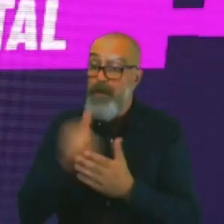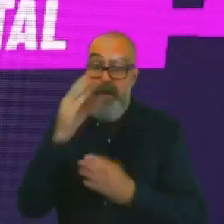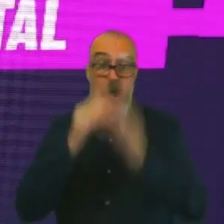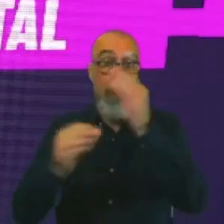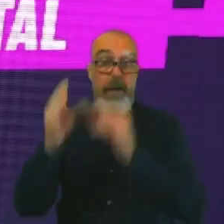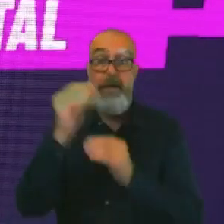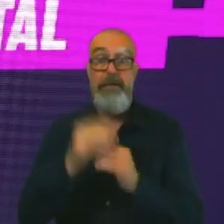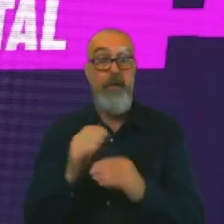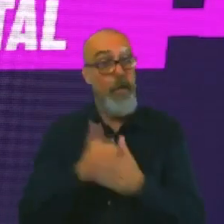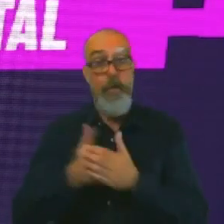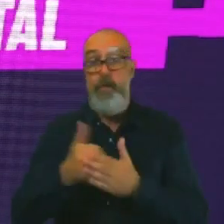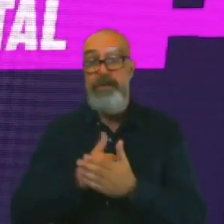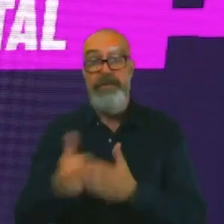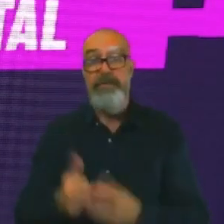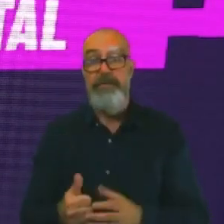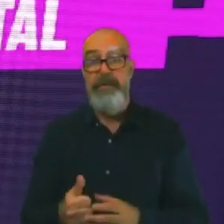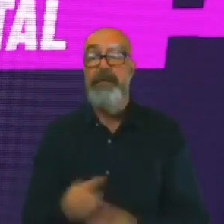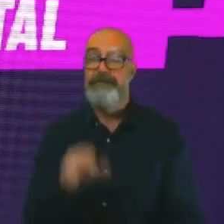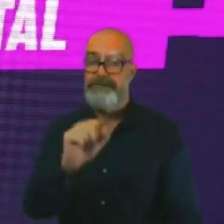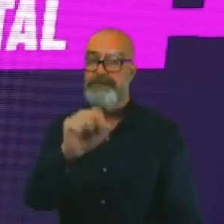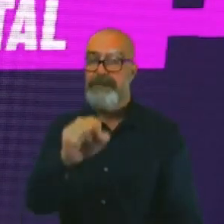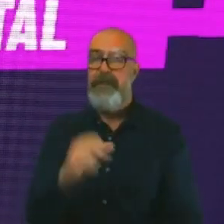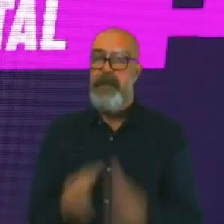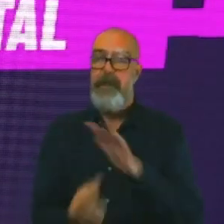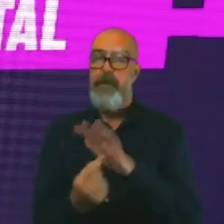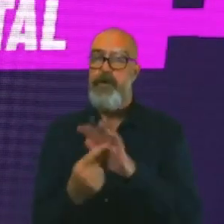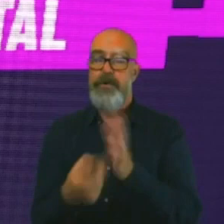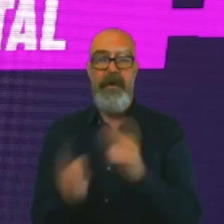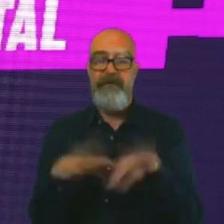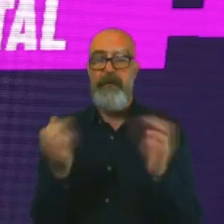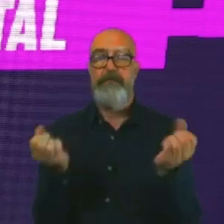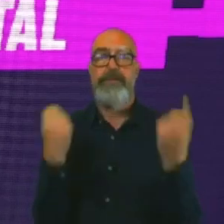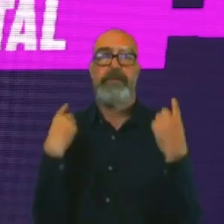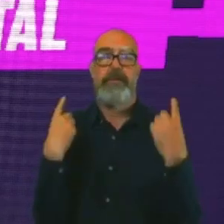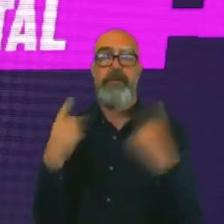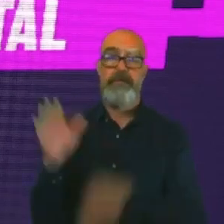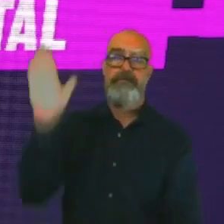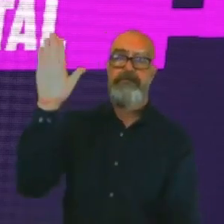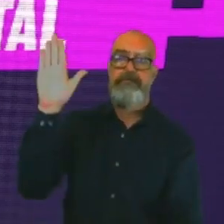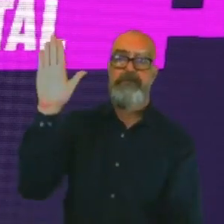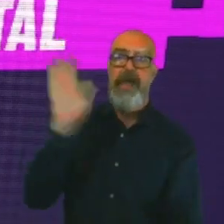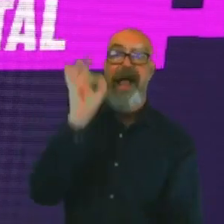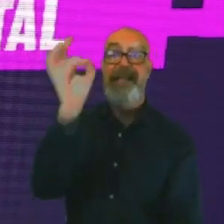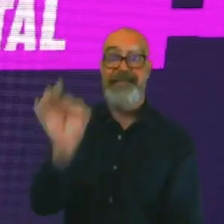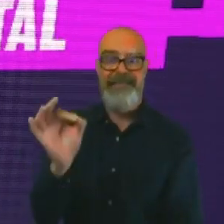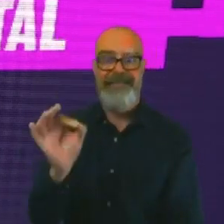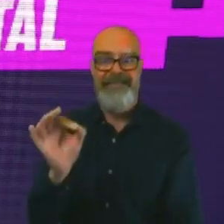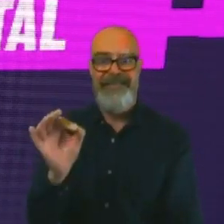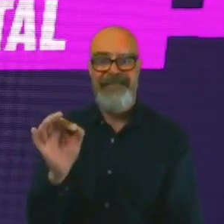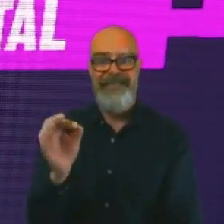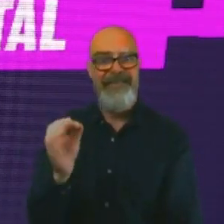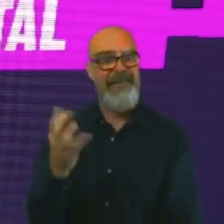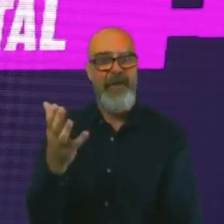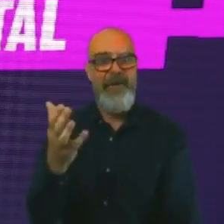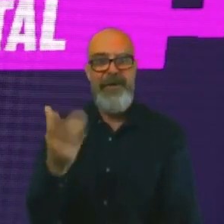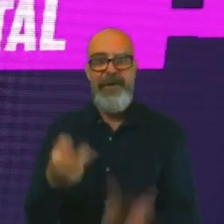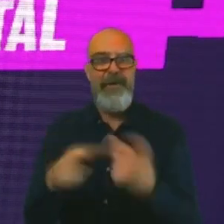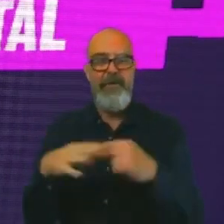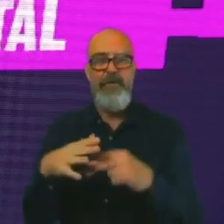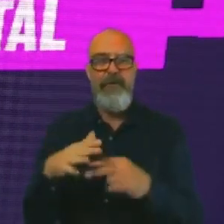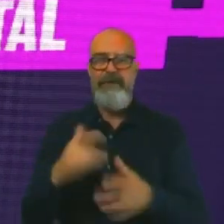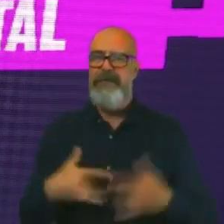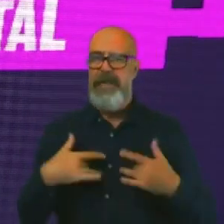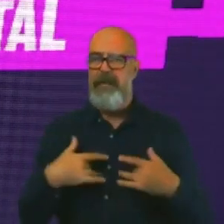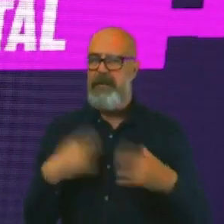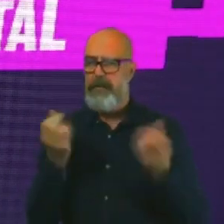putting your hand up and asking a question is everything. You know, it doesn't matter what the person next to you is saying or thinks about you. If you need to know the answer, pop